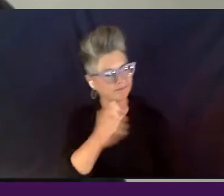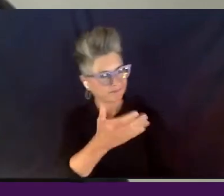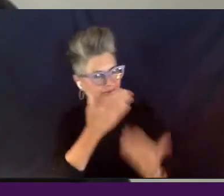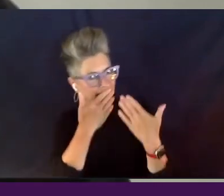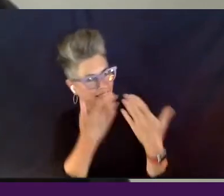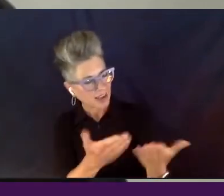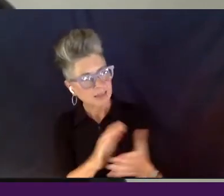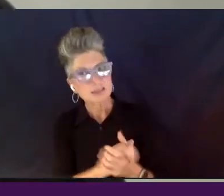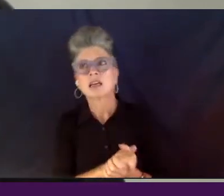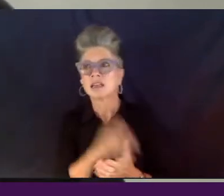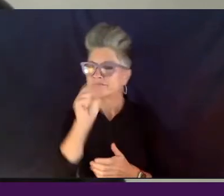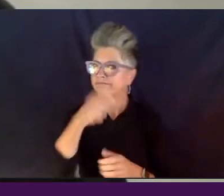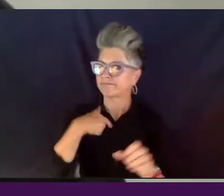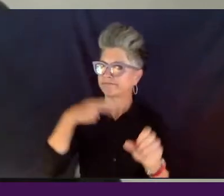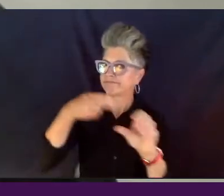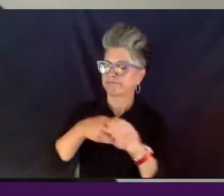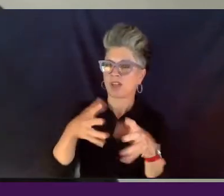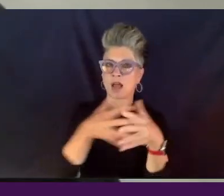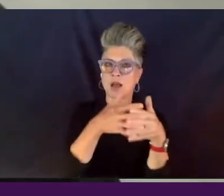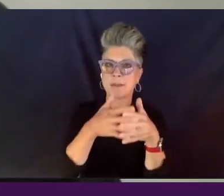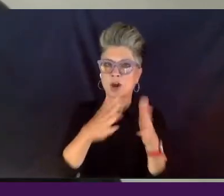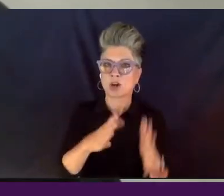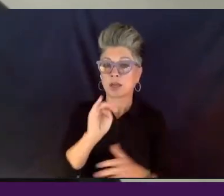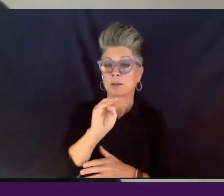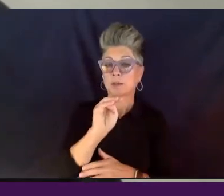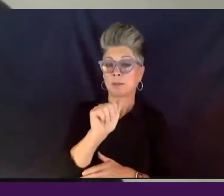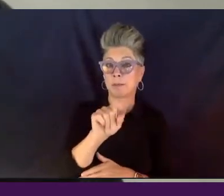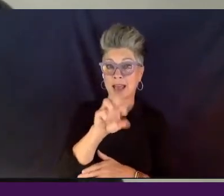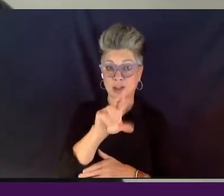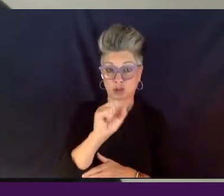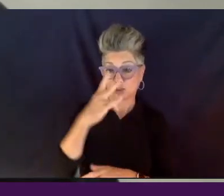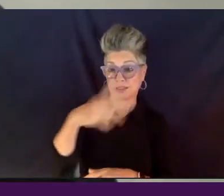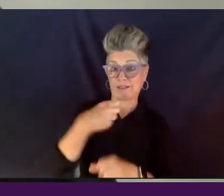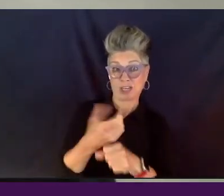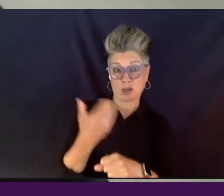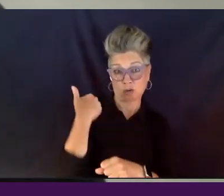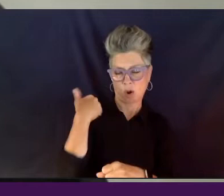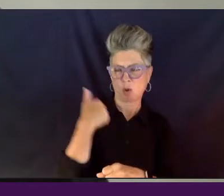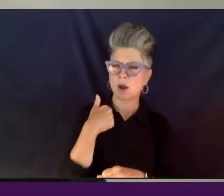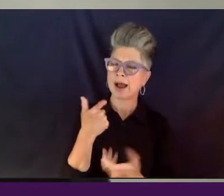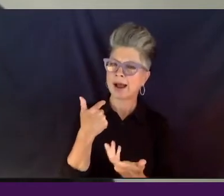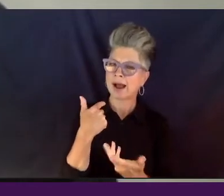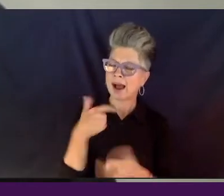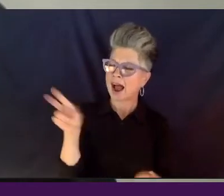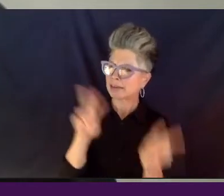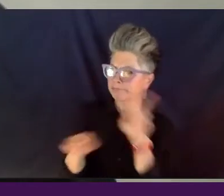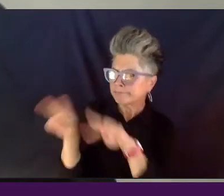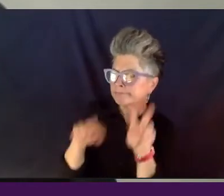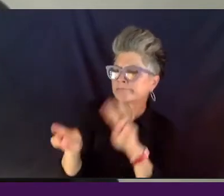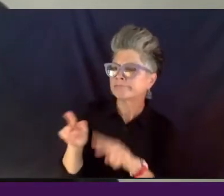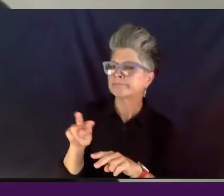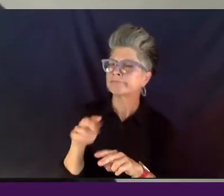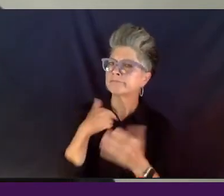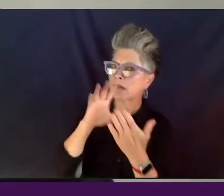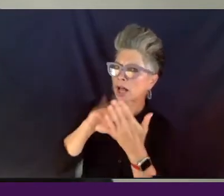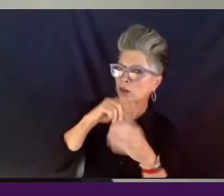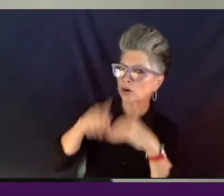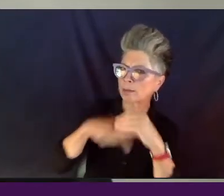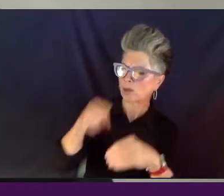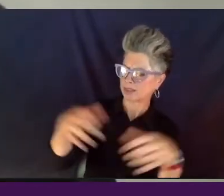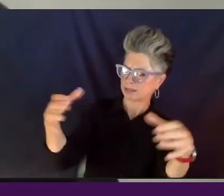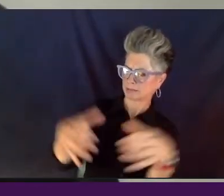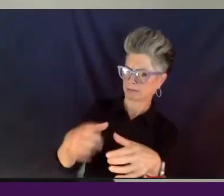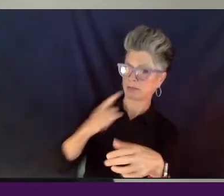yeah, when I joined American Masters seven years ago, um, I looked around and I learned about this entity I mentioned